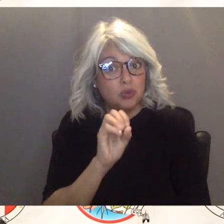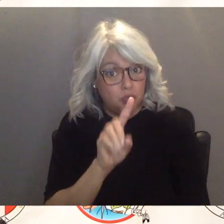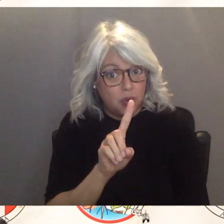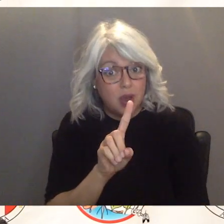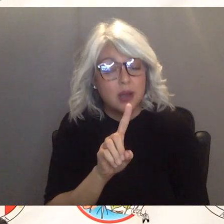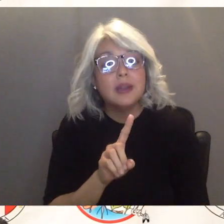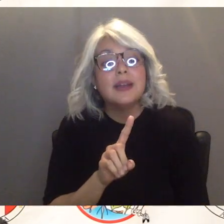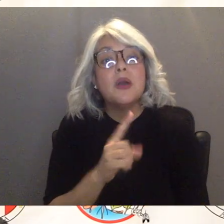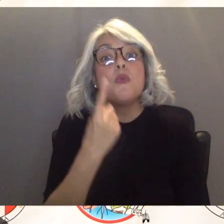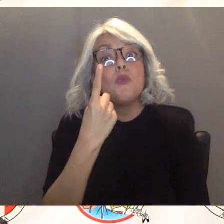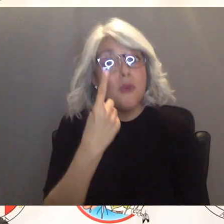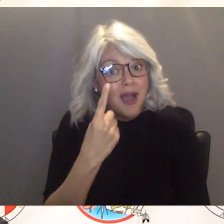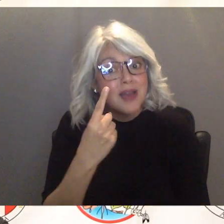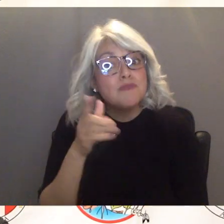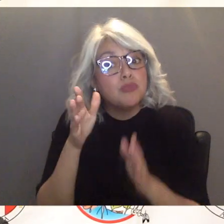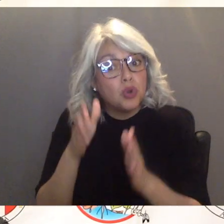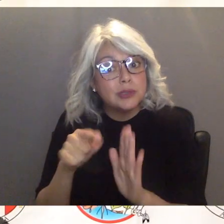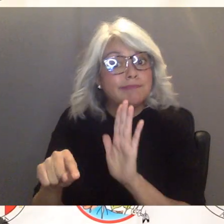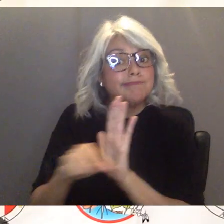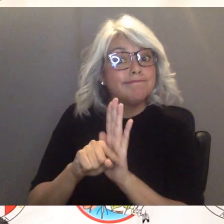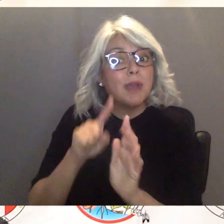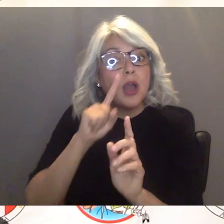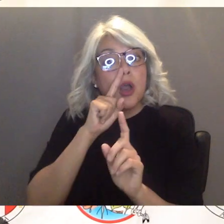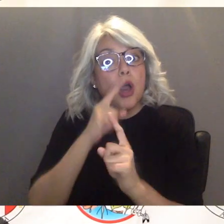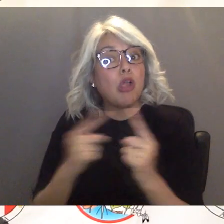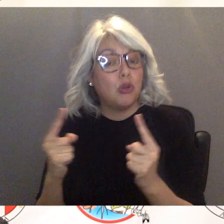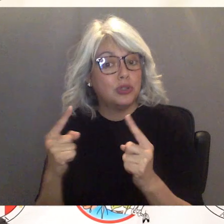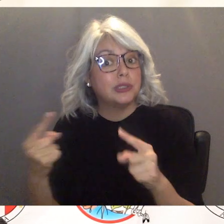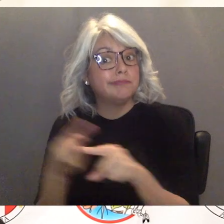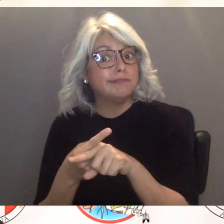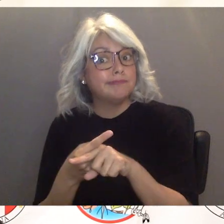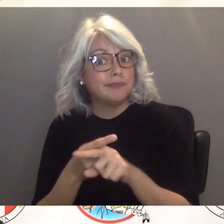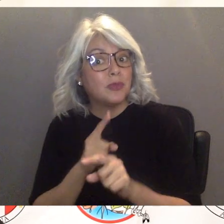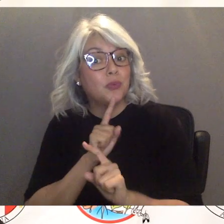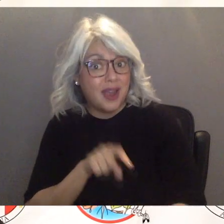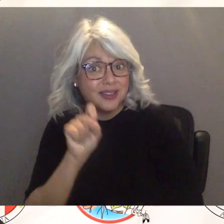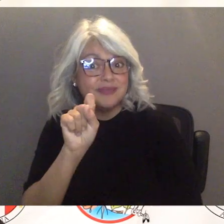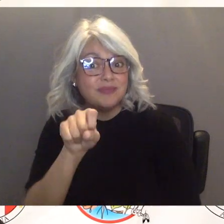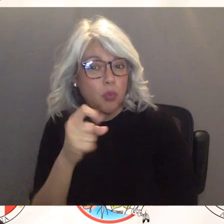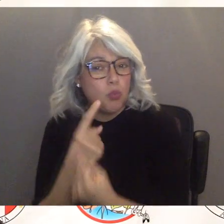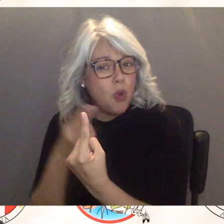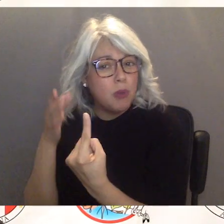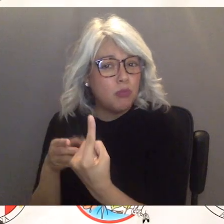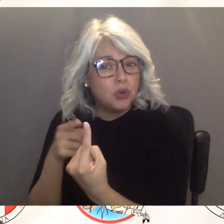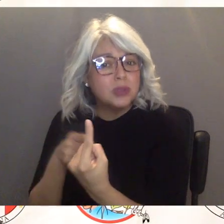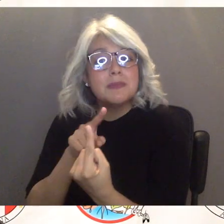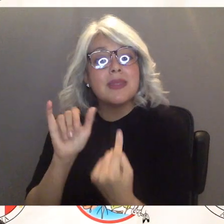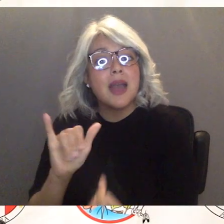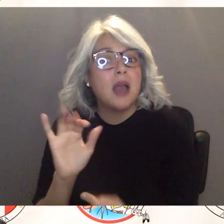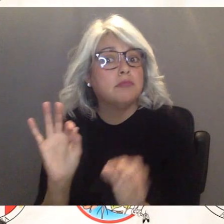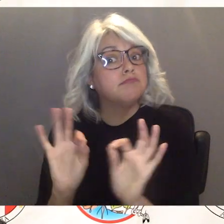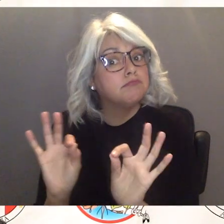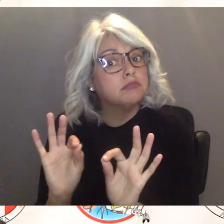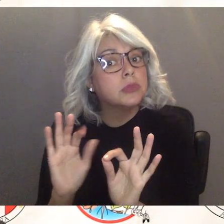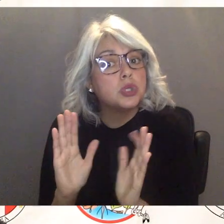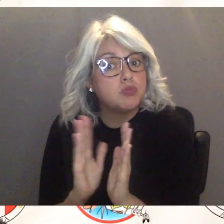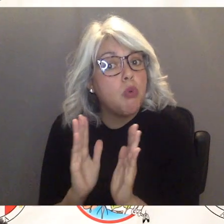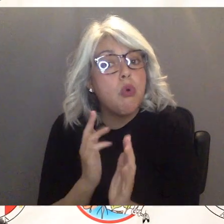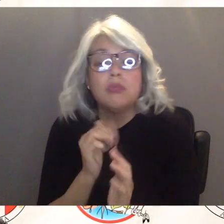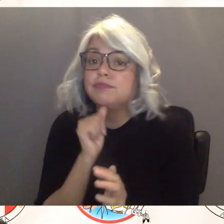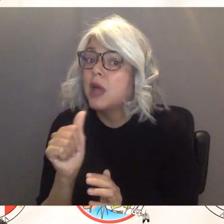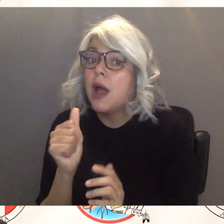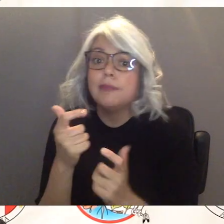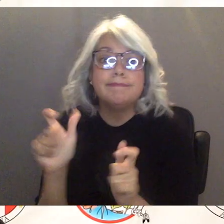have one allergic reaction to to the vaccination however it was a minor reaction and after speaking to that individual